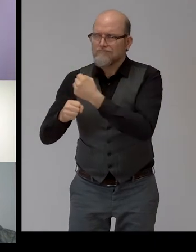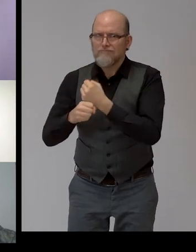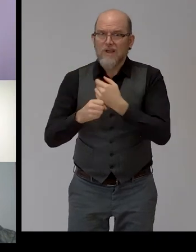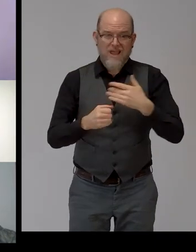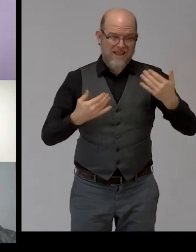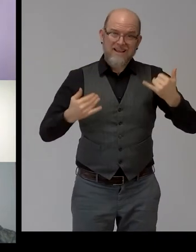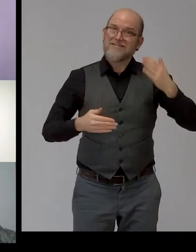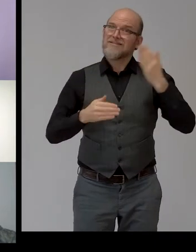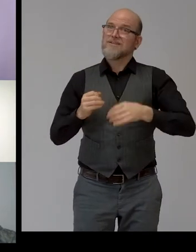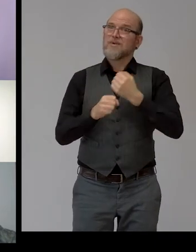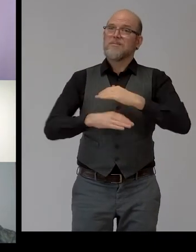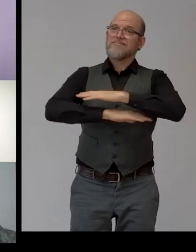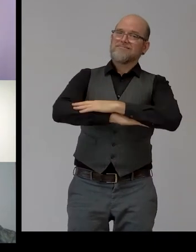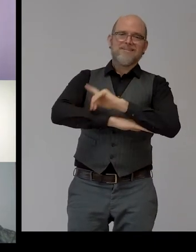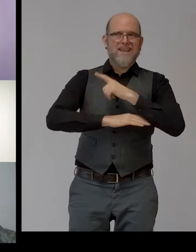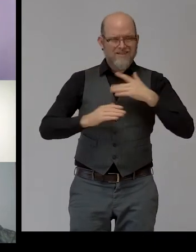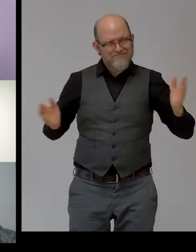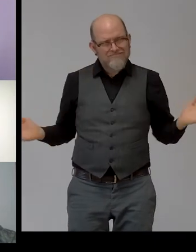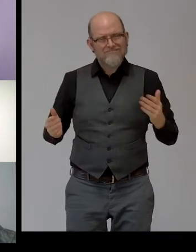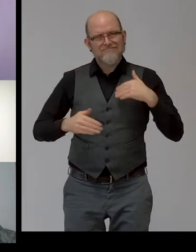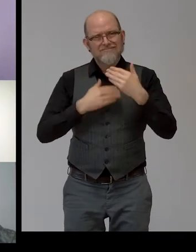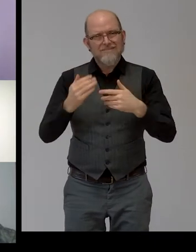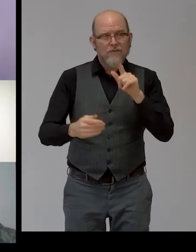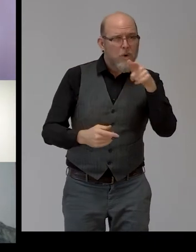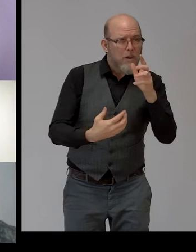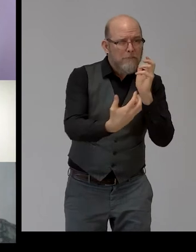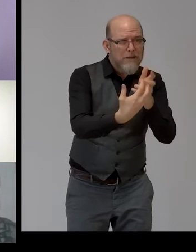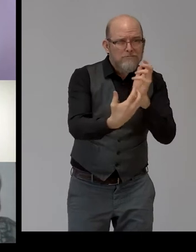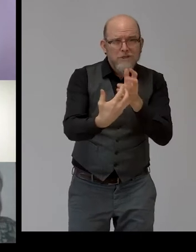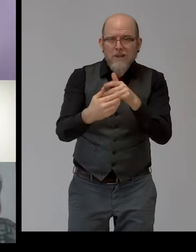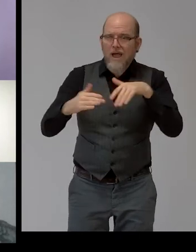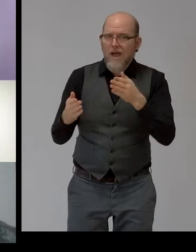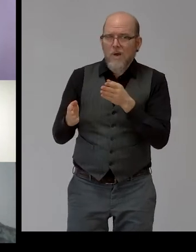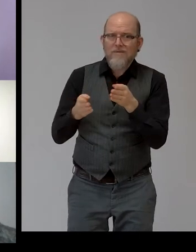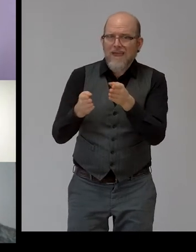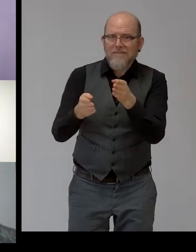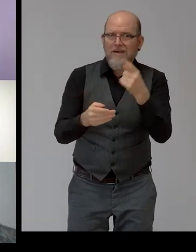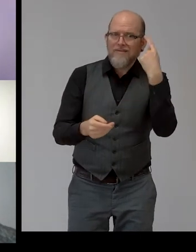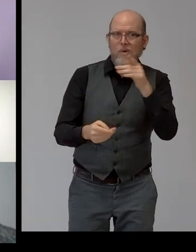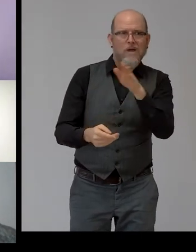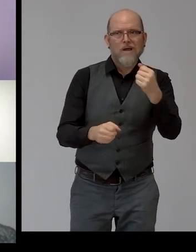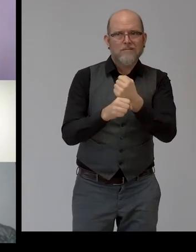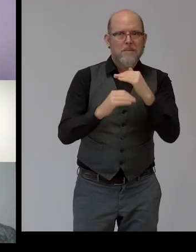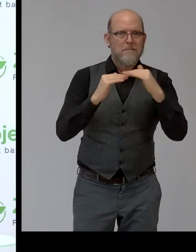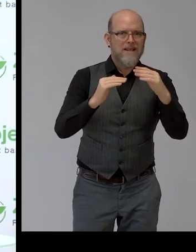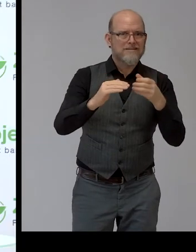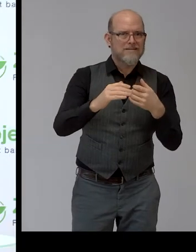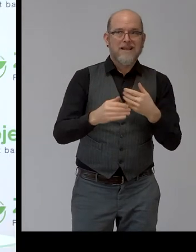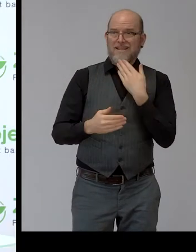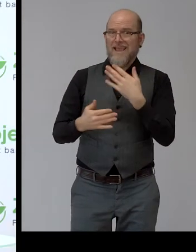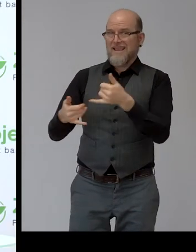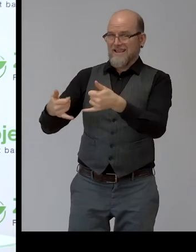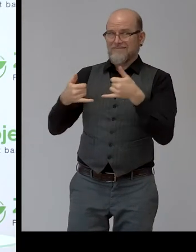paths to work life. And this award shows that we are in the right direction. Thank you very much. Thank you, Sami.